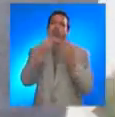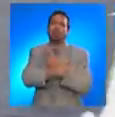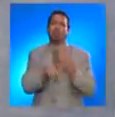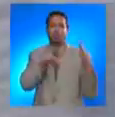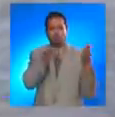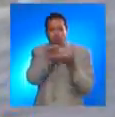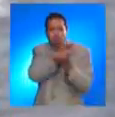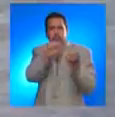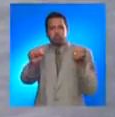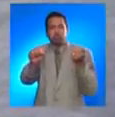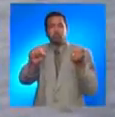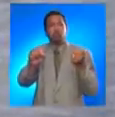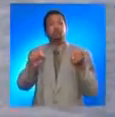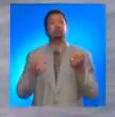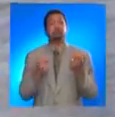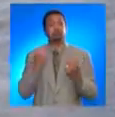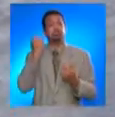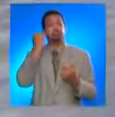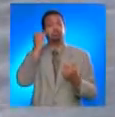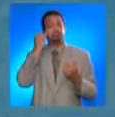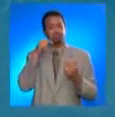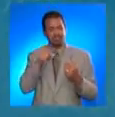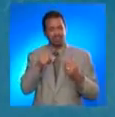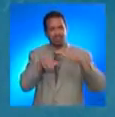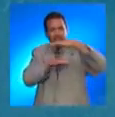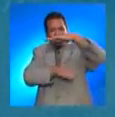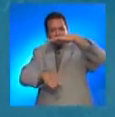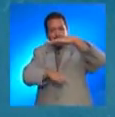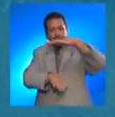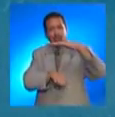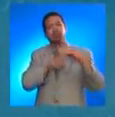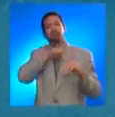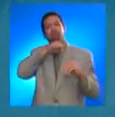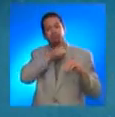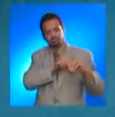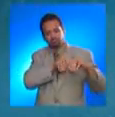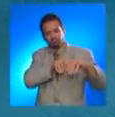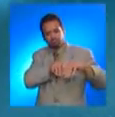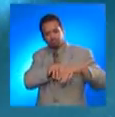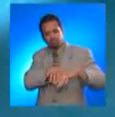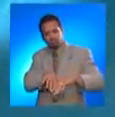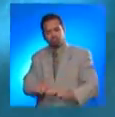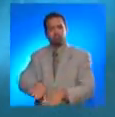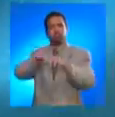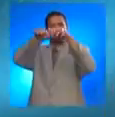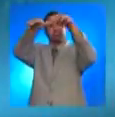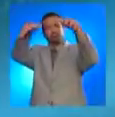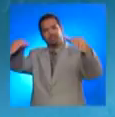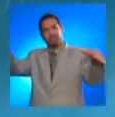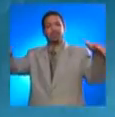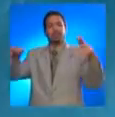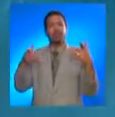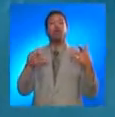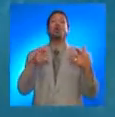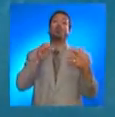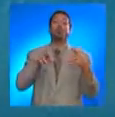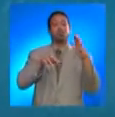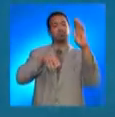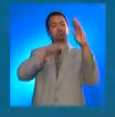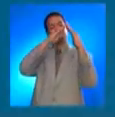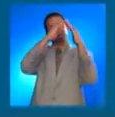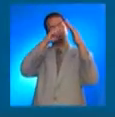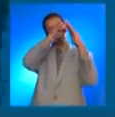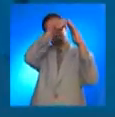affect an area closer to the point of origin. A landslide that takes place either underwater or on land but whose debris